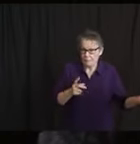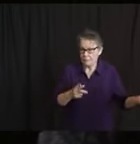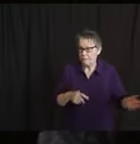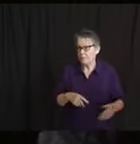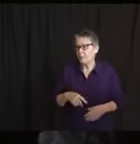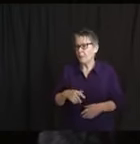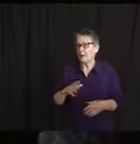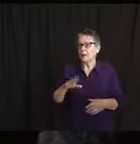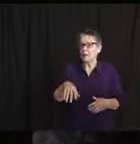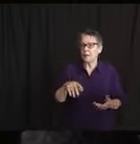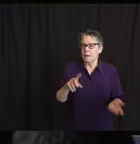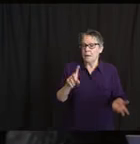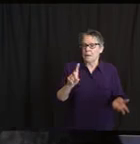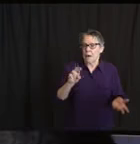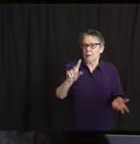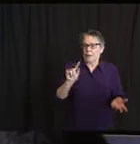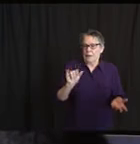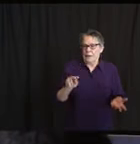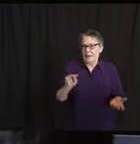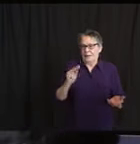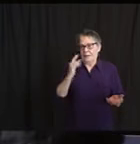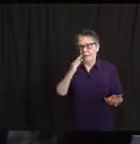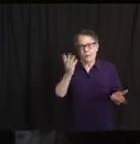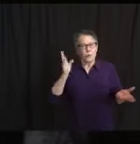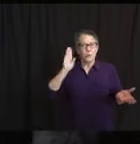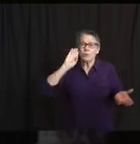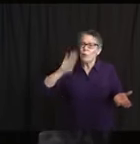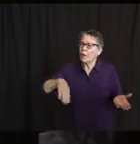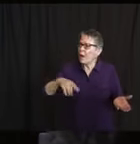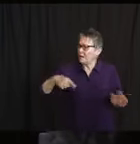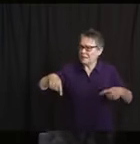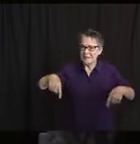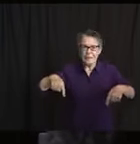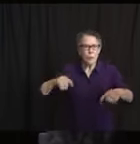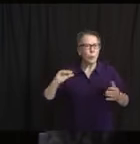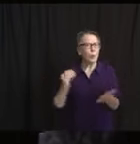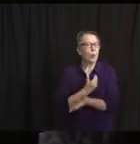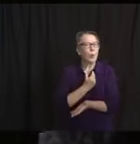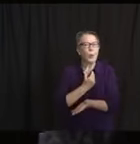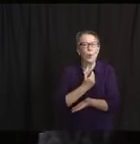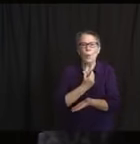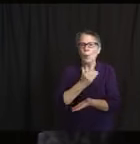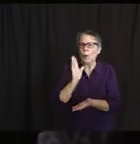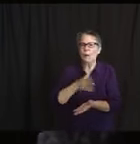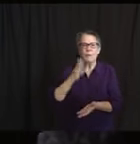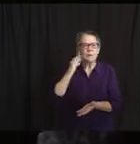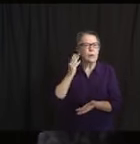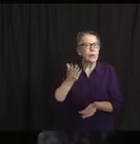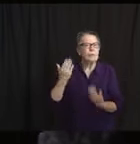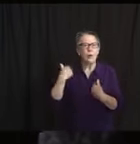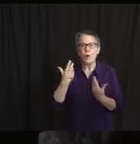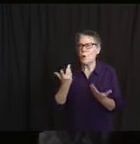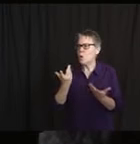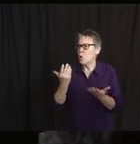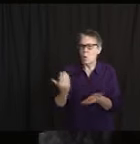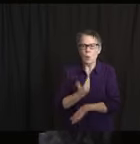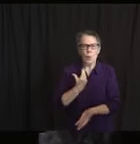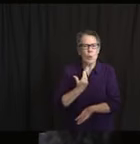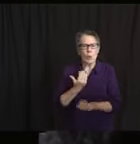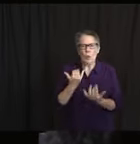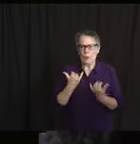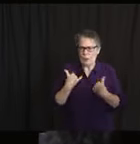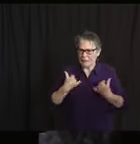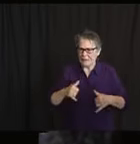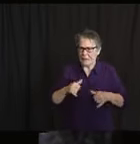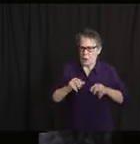this is a, you know, it's a new virus and, you we have to see, we're still monitoring the trends of COVID-19 right now. And, you know, certainly